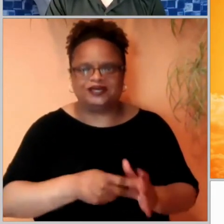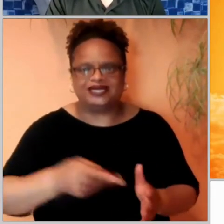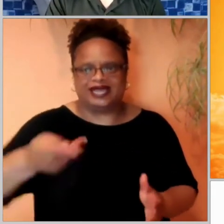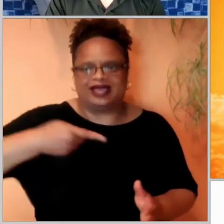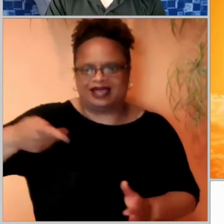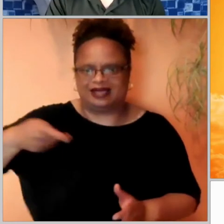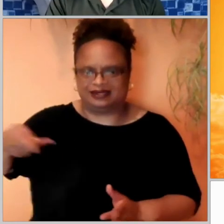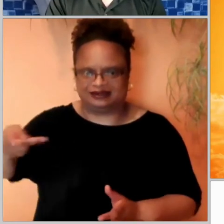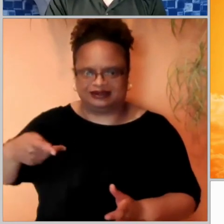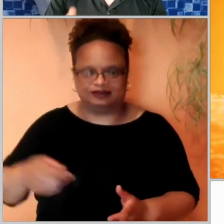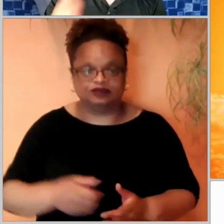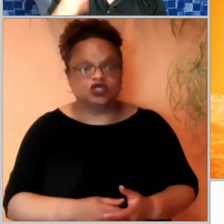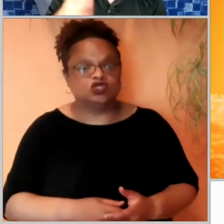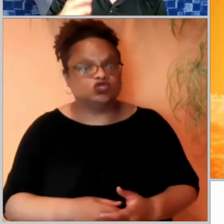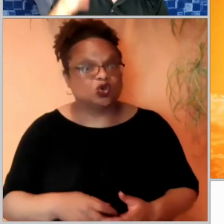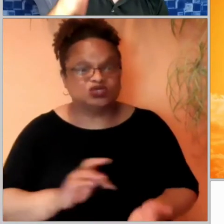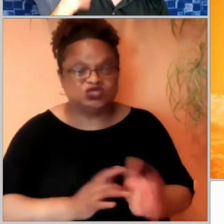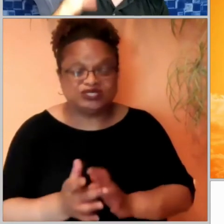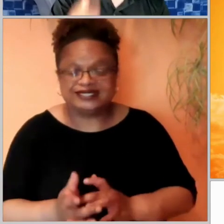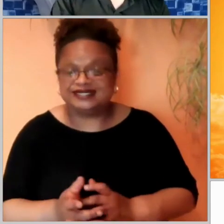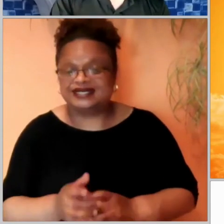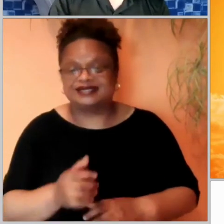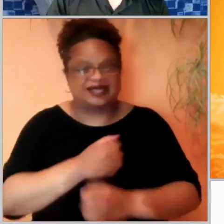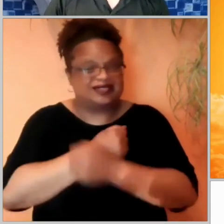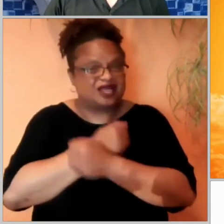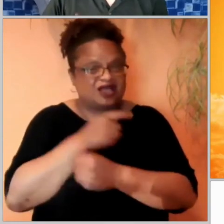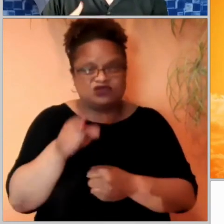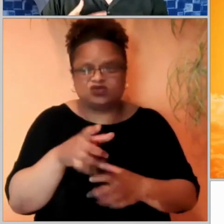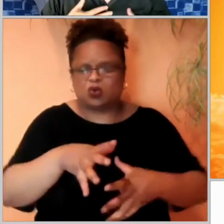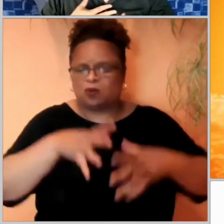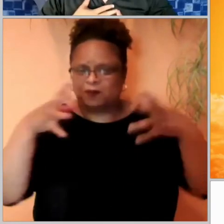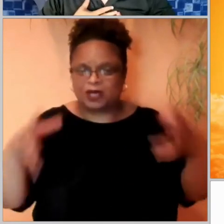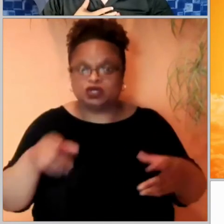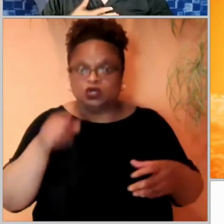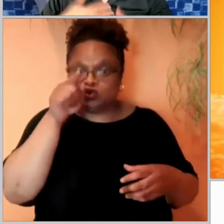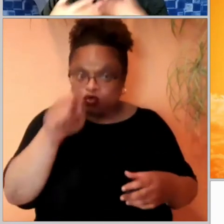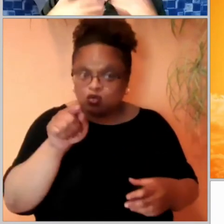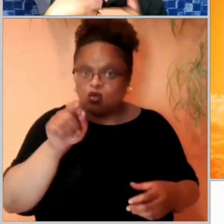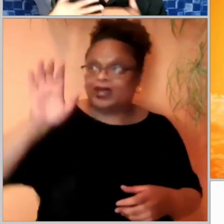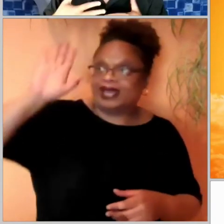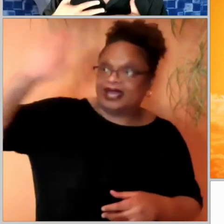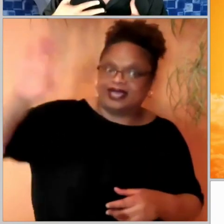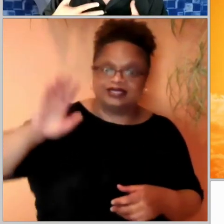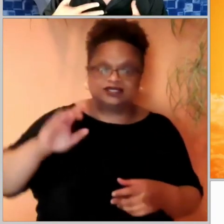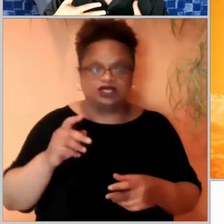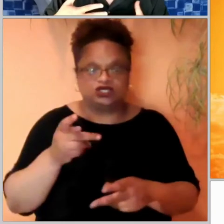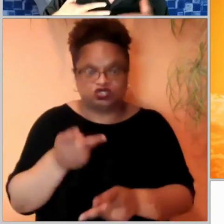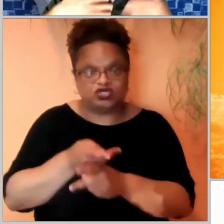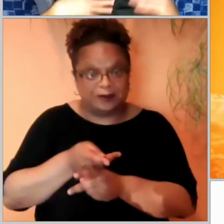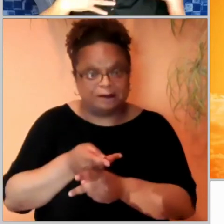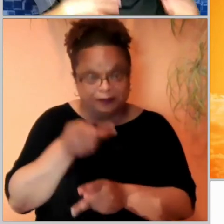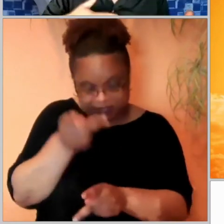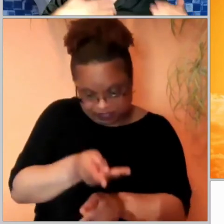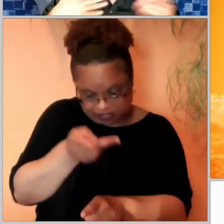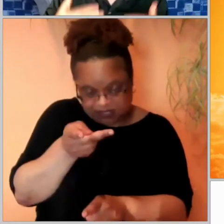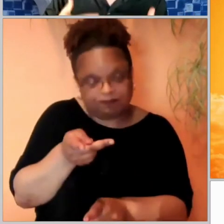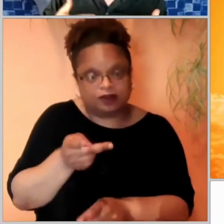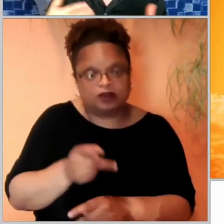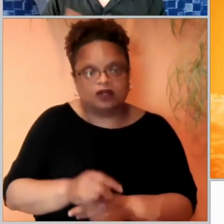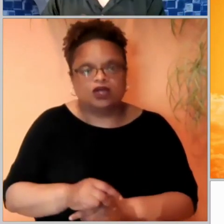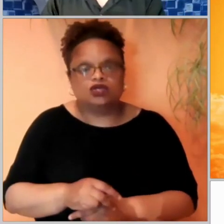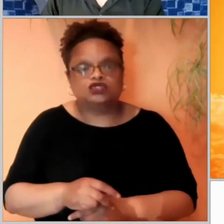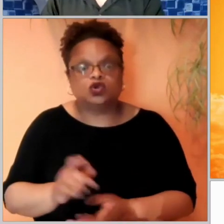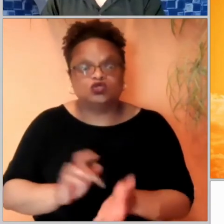much Jesus loves you. You are his sheep. And Jesus compared, he's comparing himself here to the self